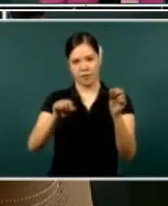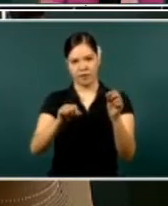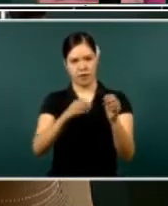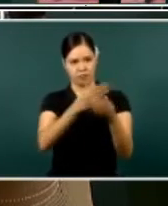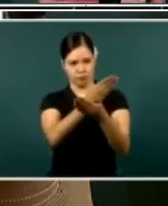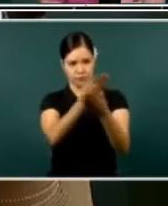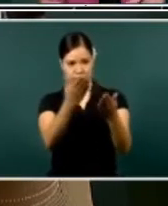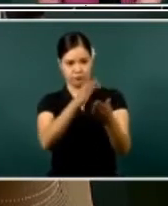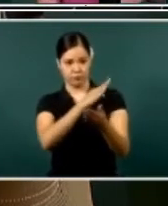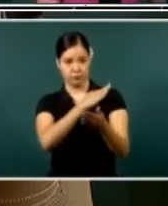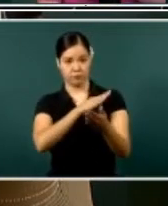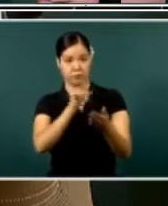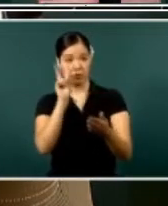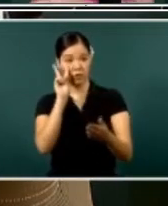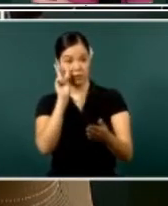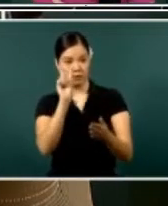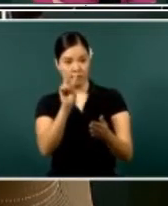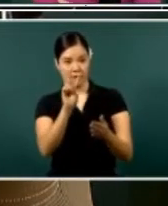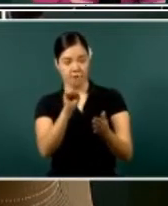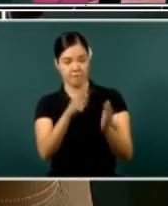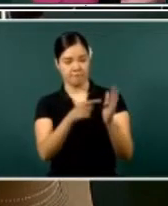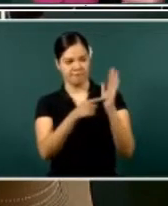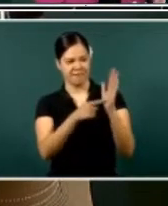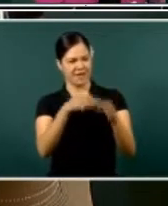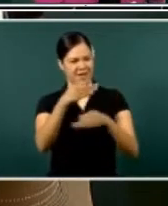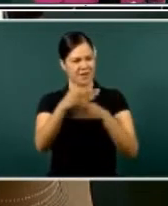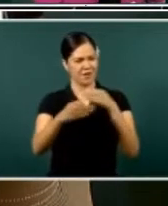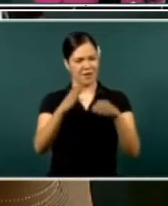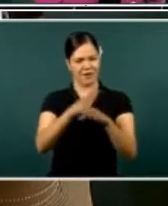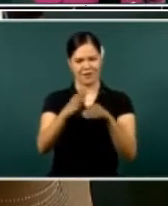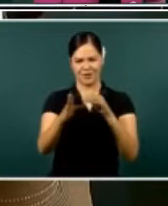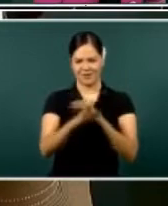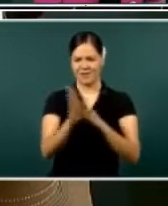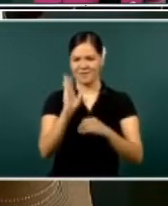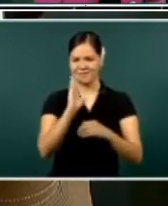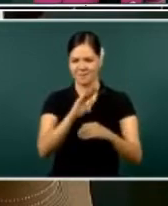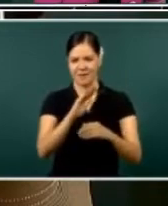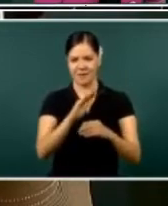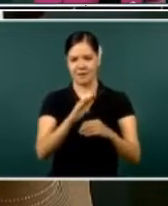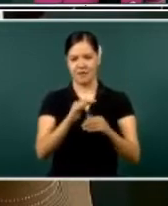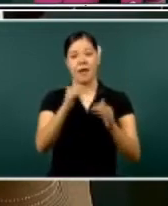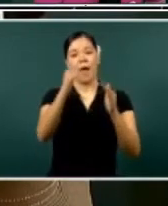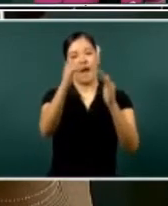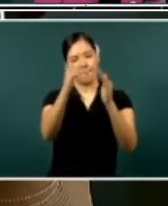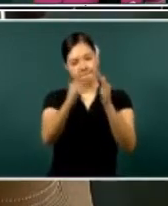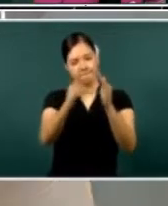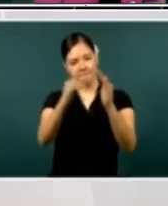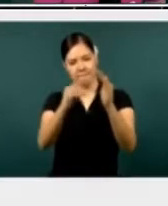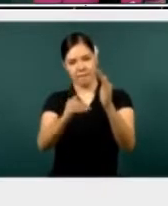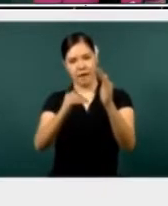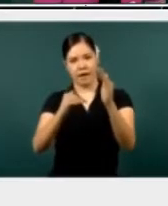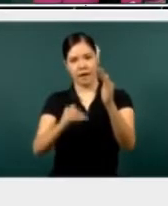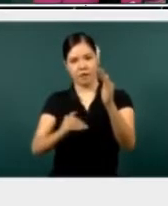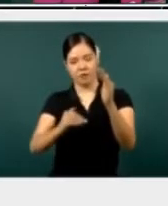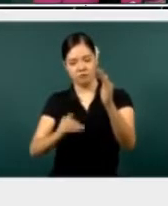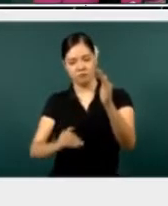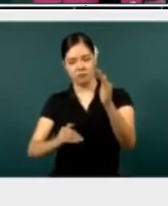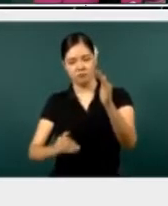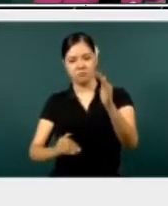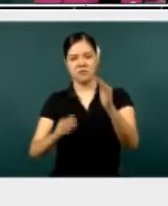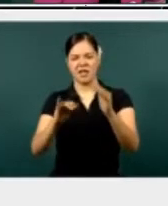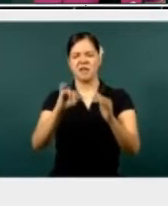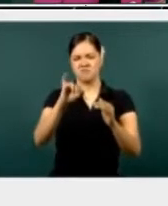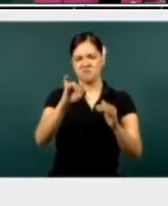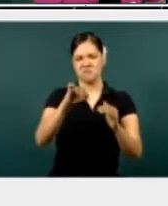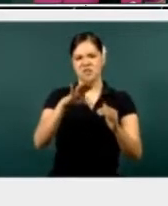And as you can observe, that in all crimes, there is a diminishment. And, yes,